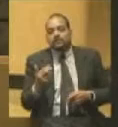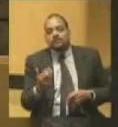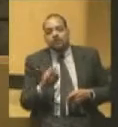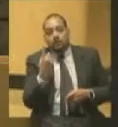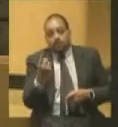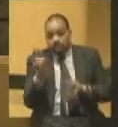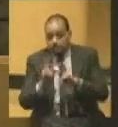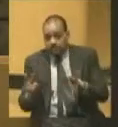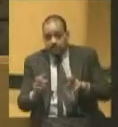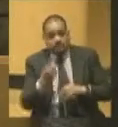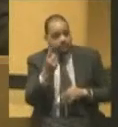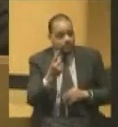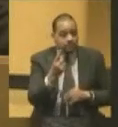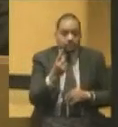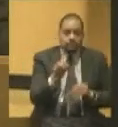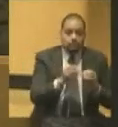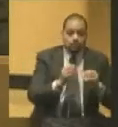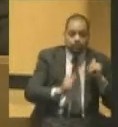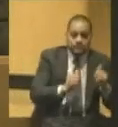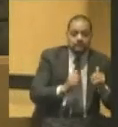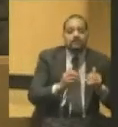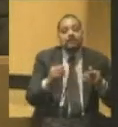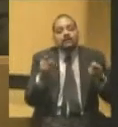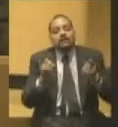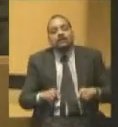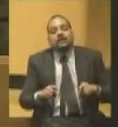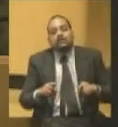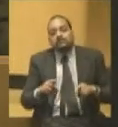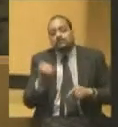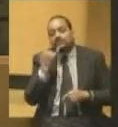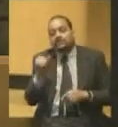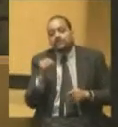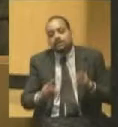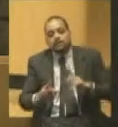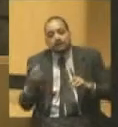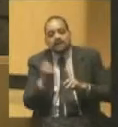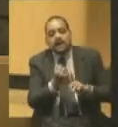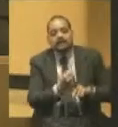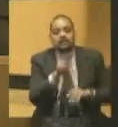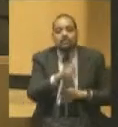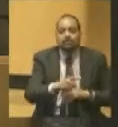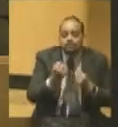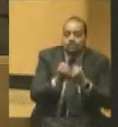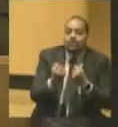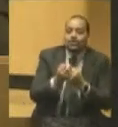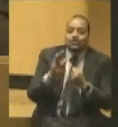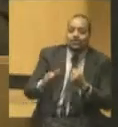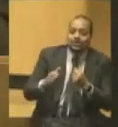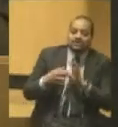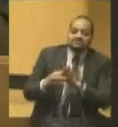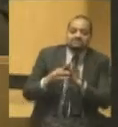party must rally around its candidate, no matter how noxious he turns out to be. And